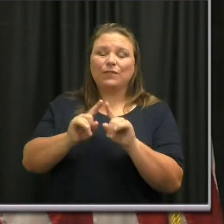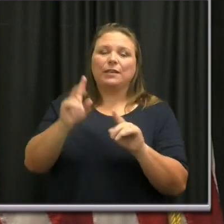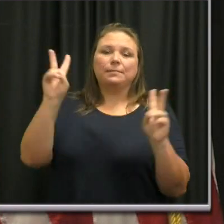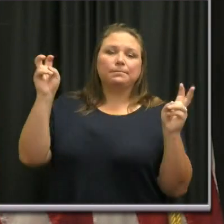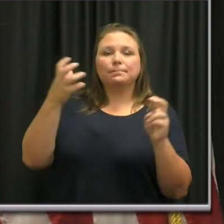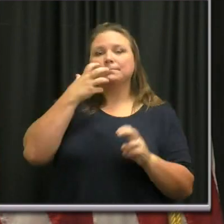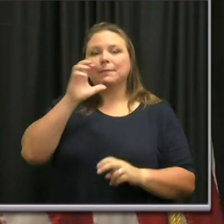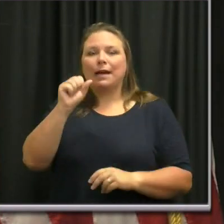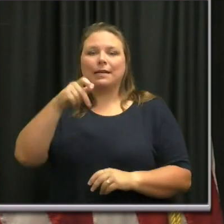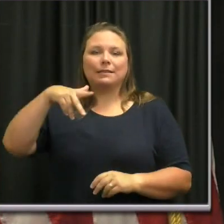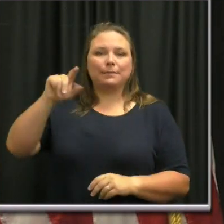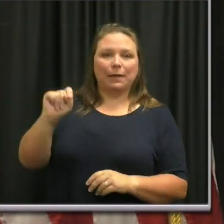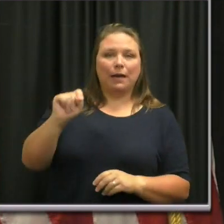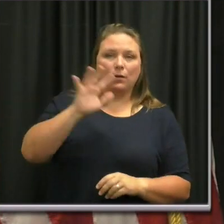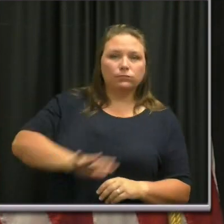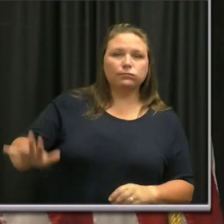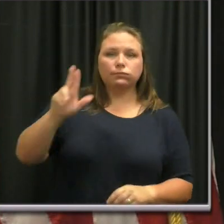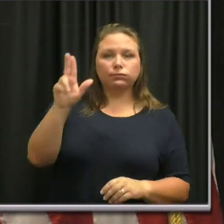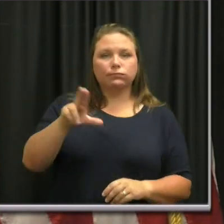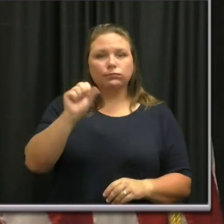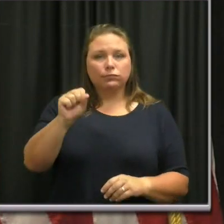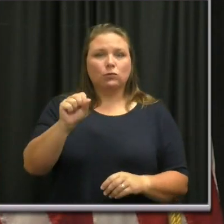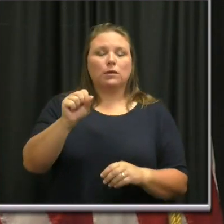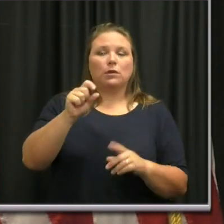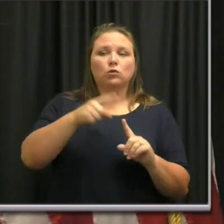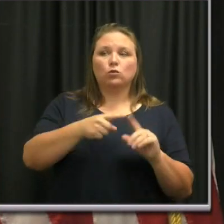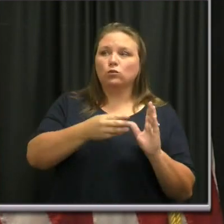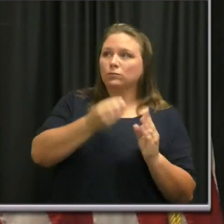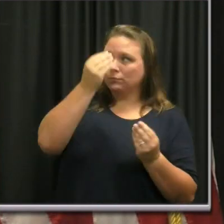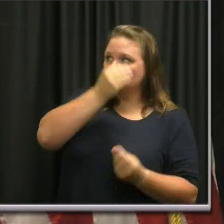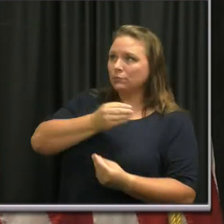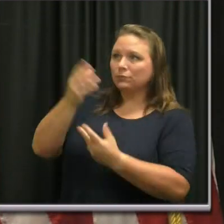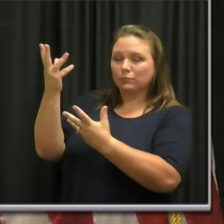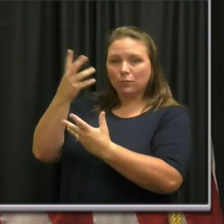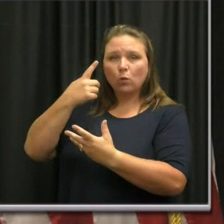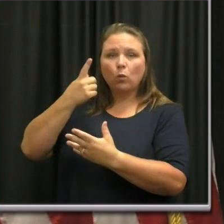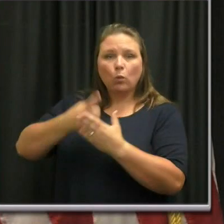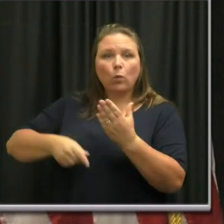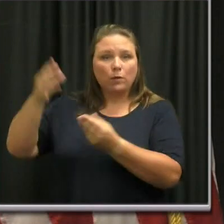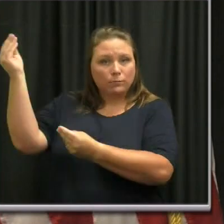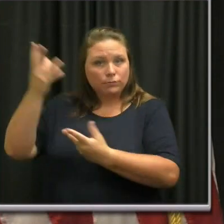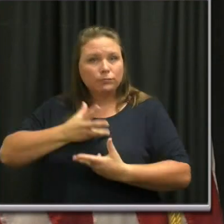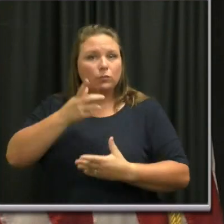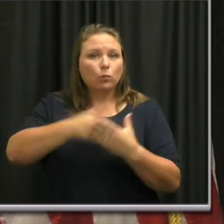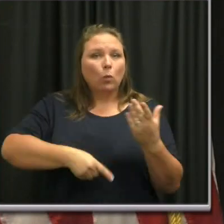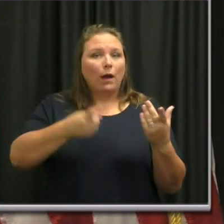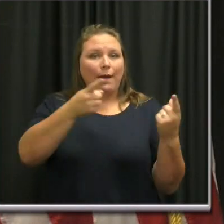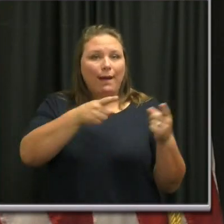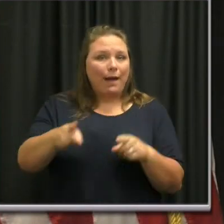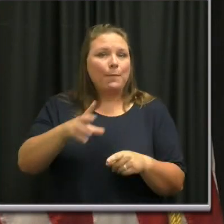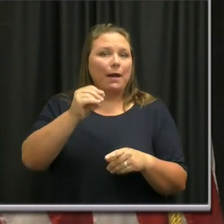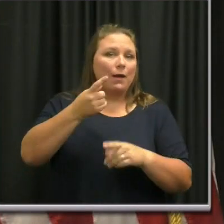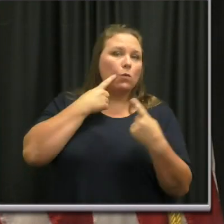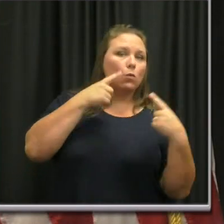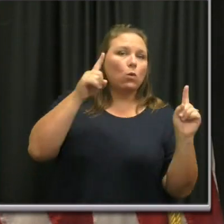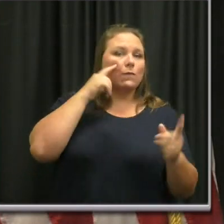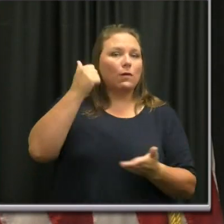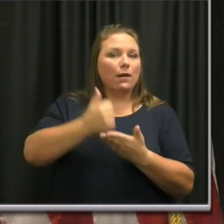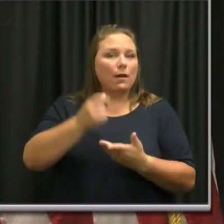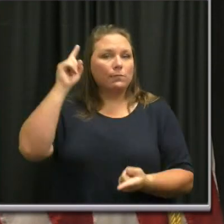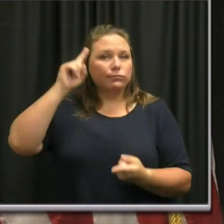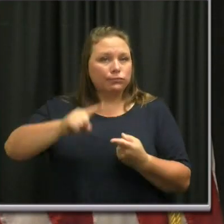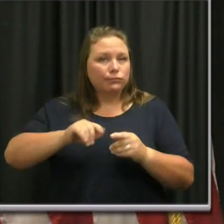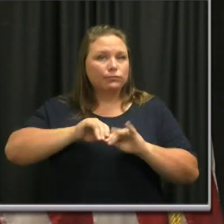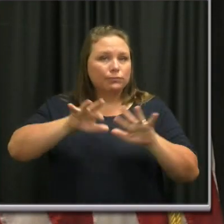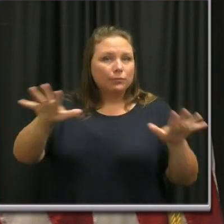to share what the federal government has learned about the virus and what is working to slow its spread. Dr.